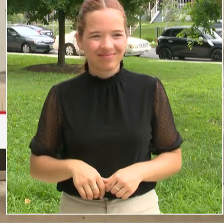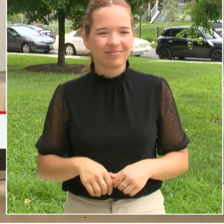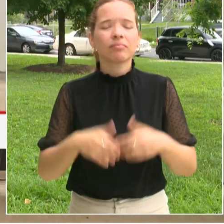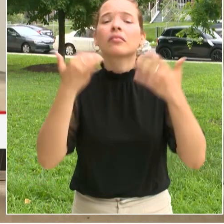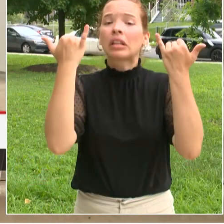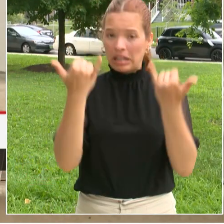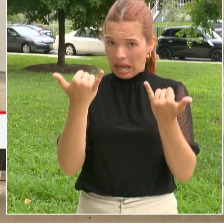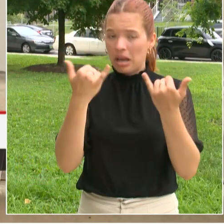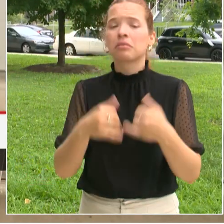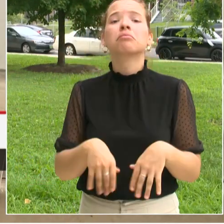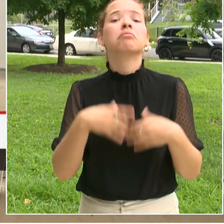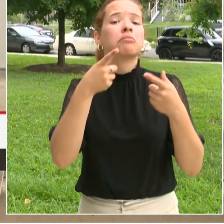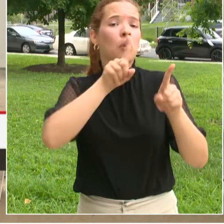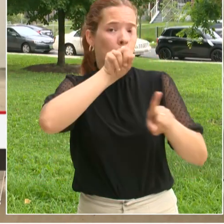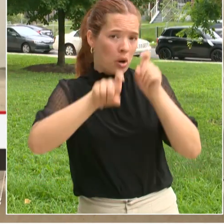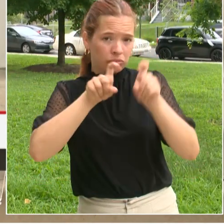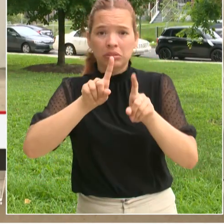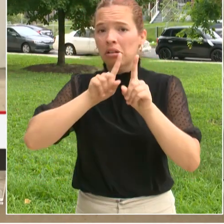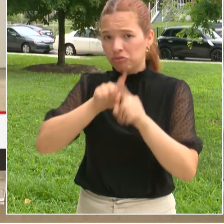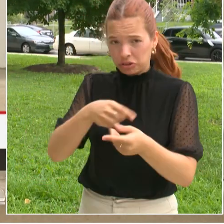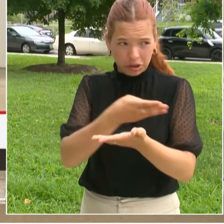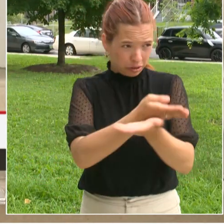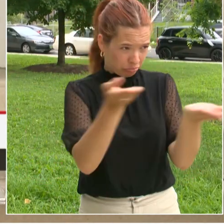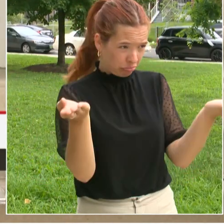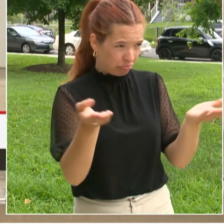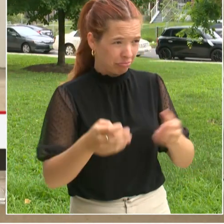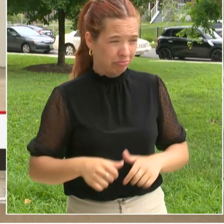All right. Hello.